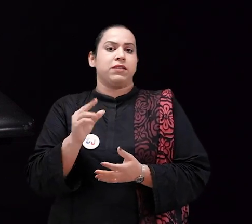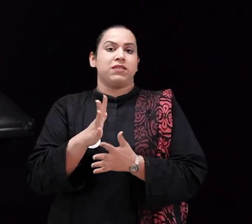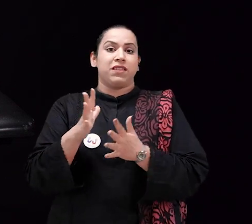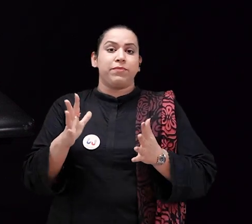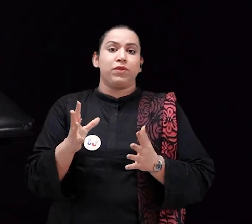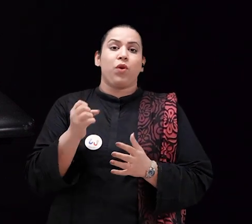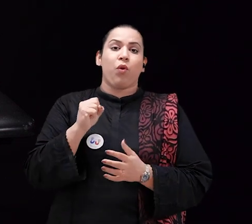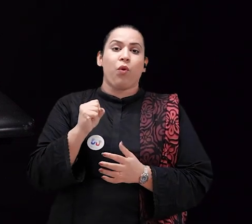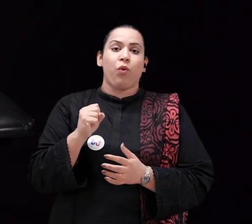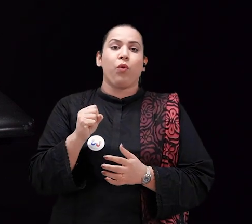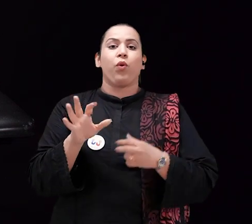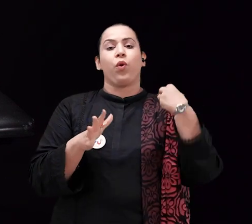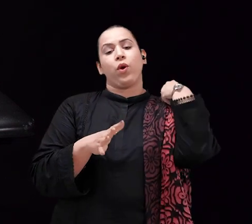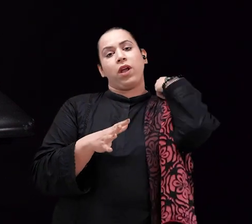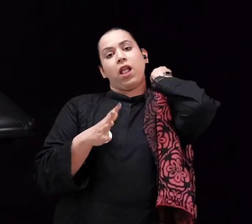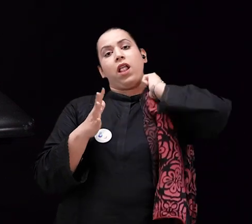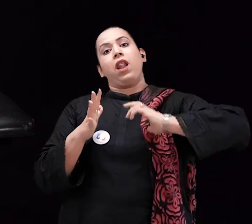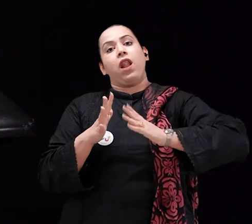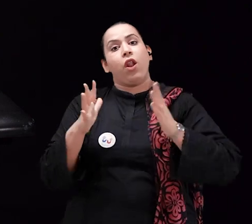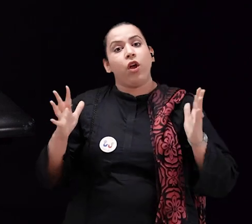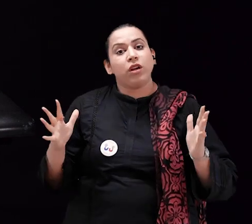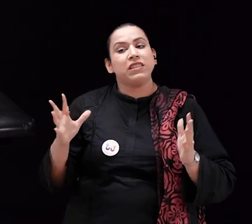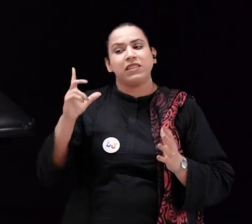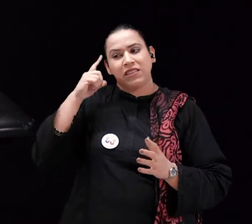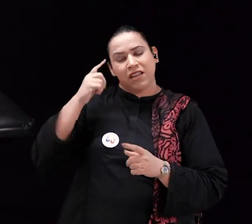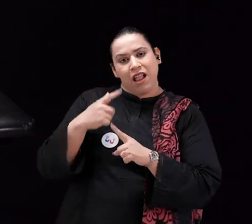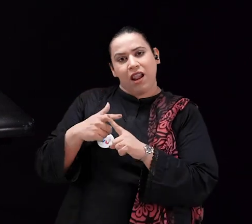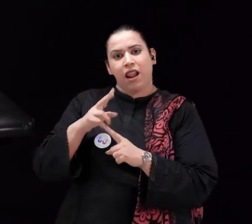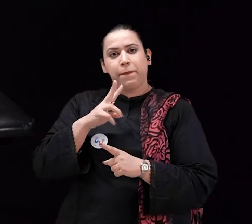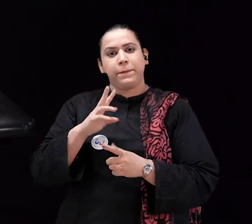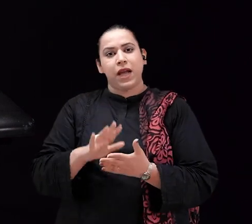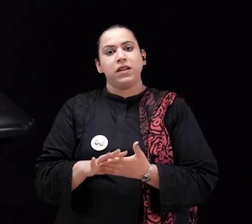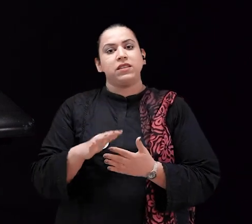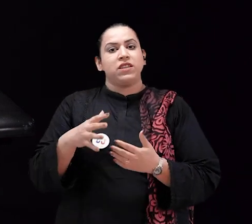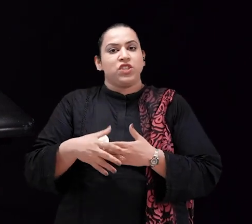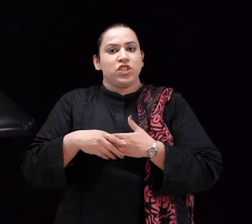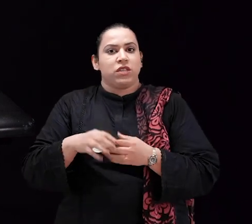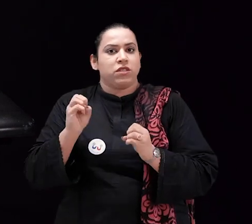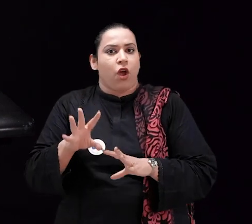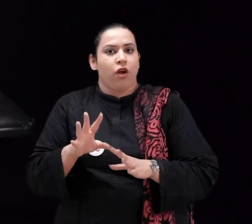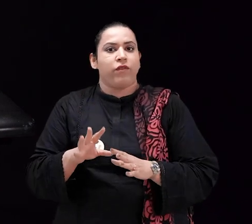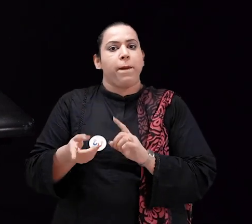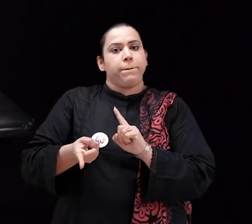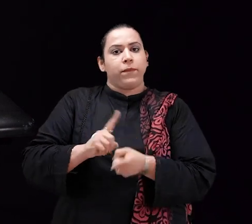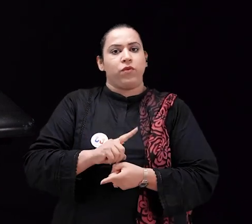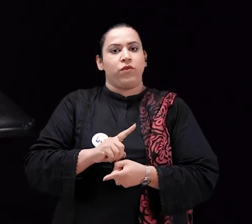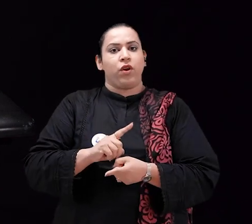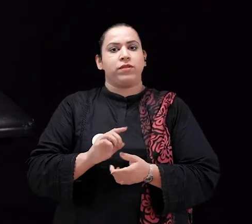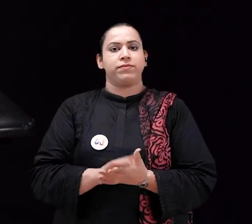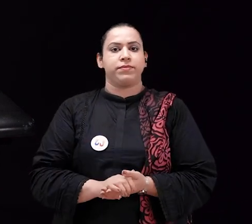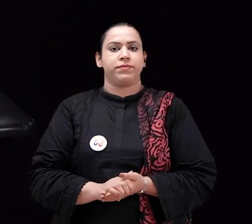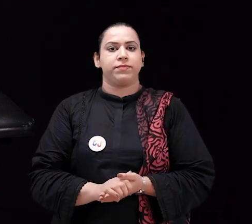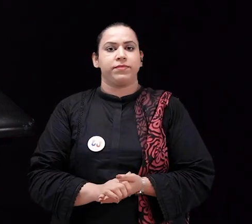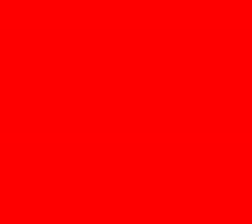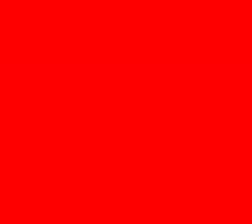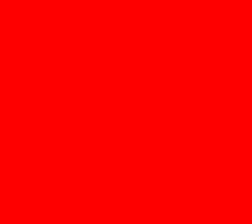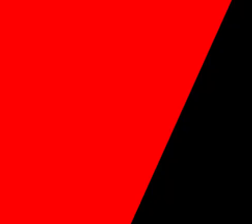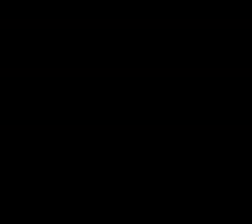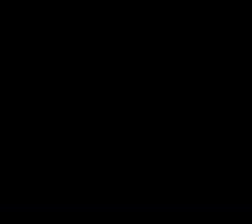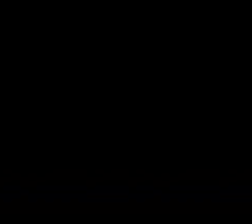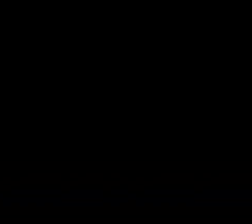Sometimes there are a lot of things that do hold you back, a lot of negativity, but then you have to just shake it off and move on.